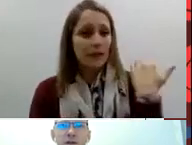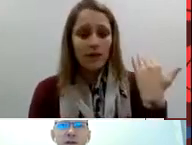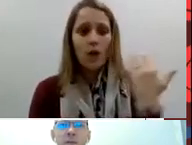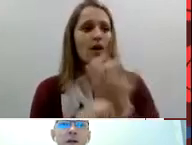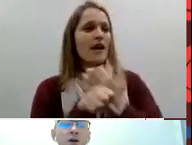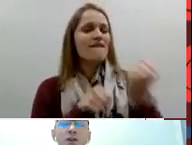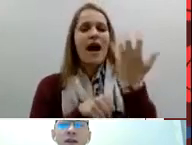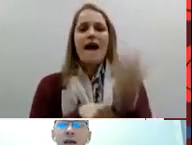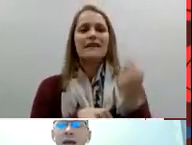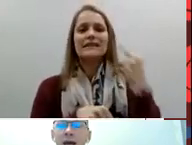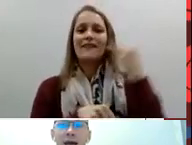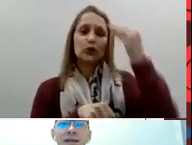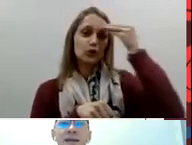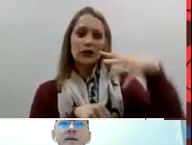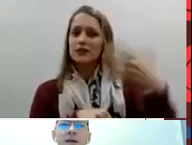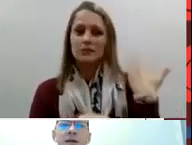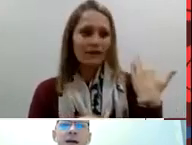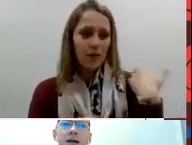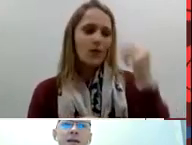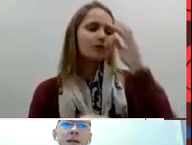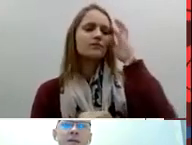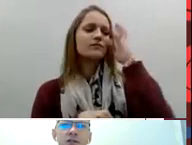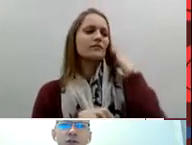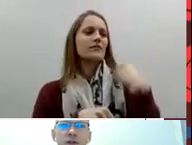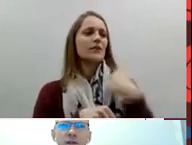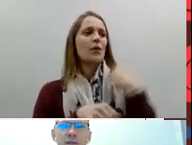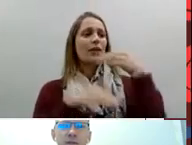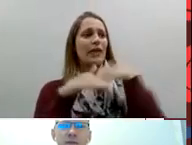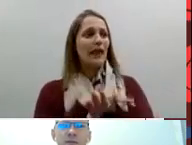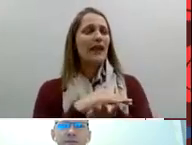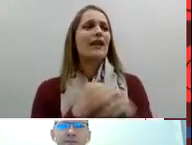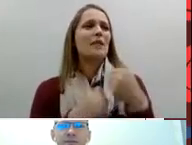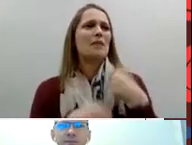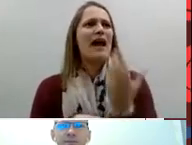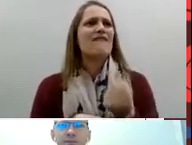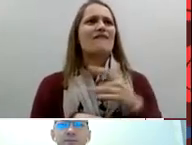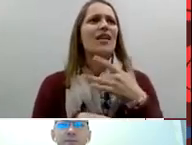the college had never had a deaf student before